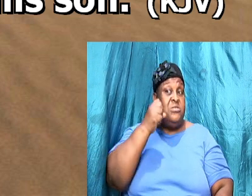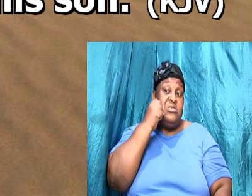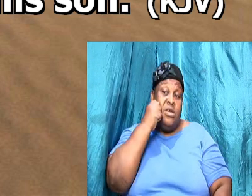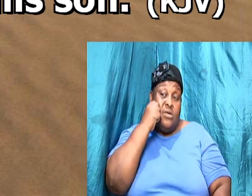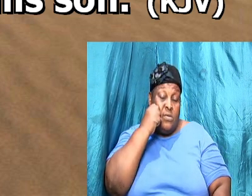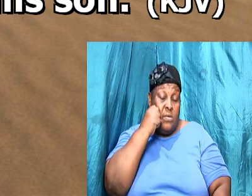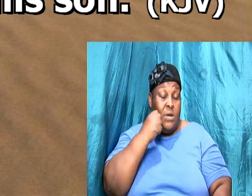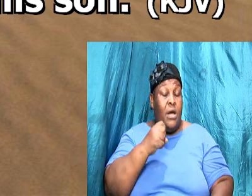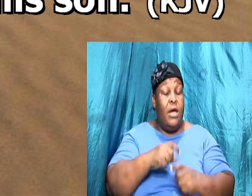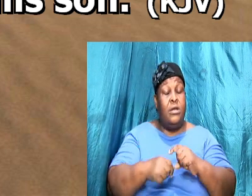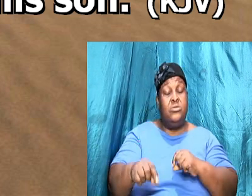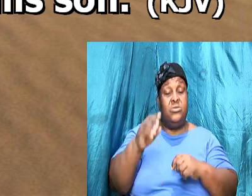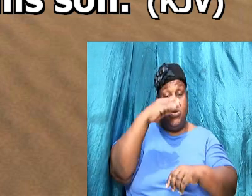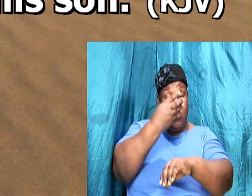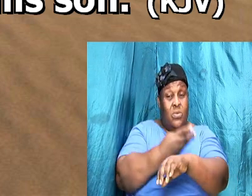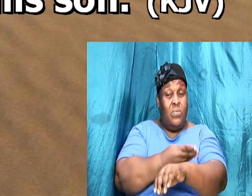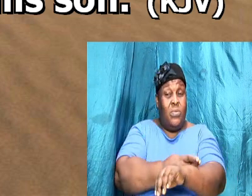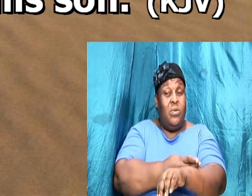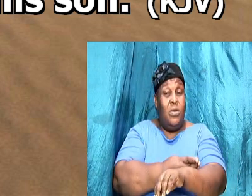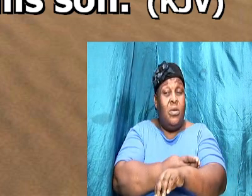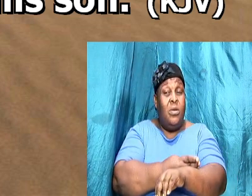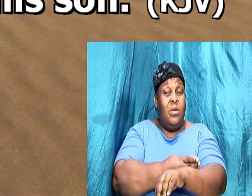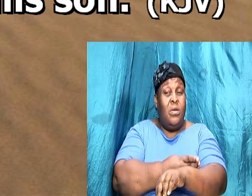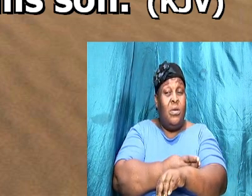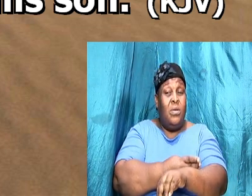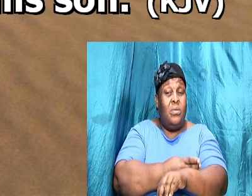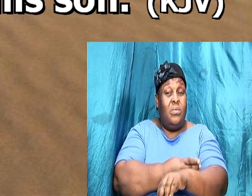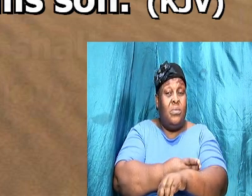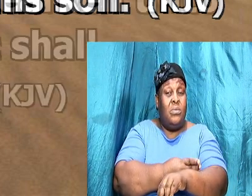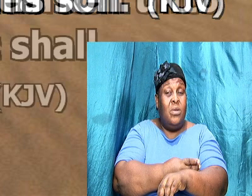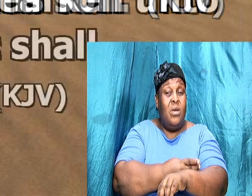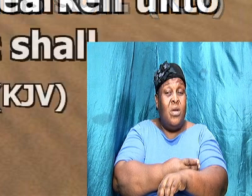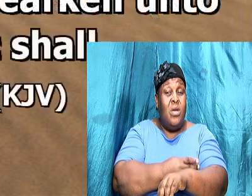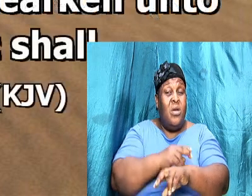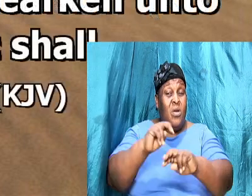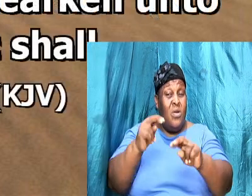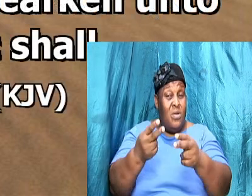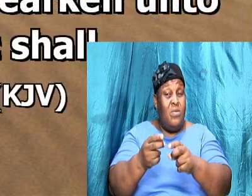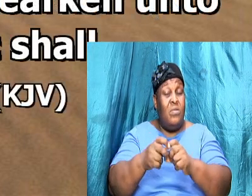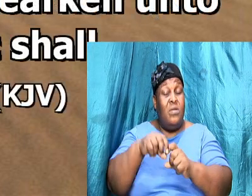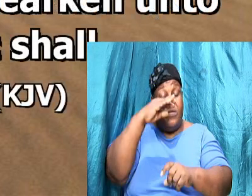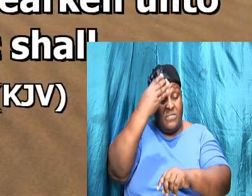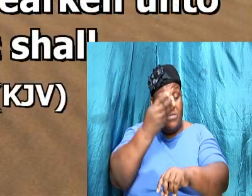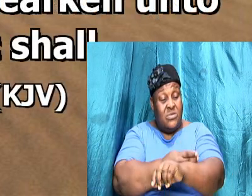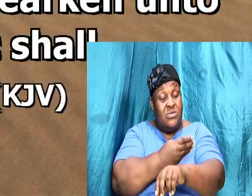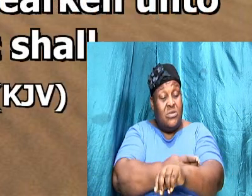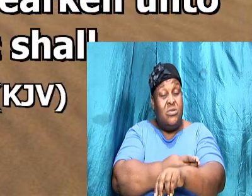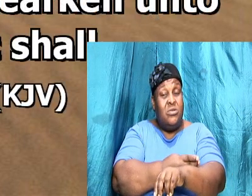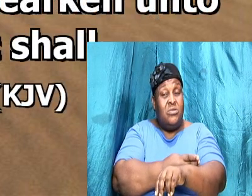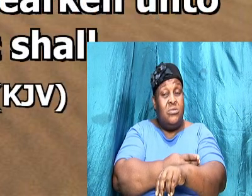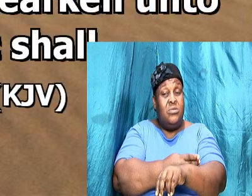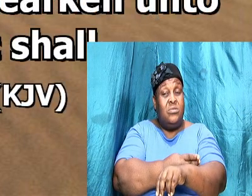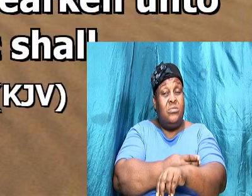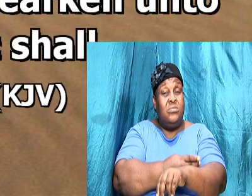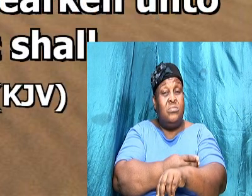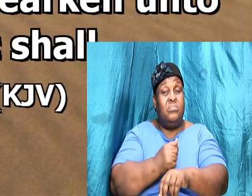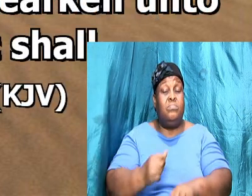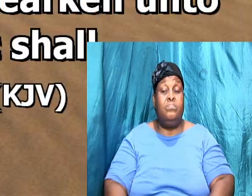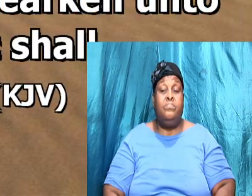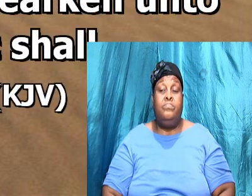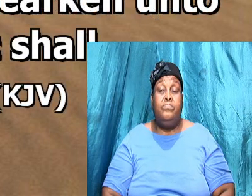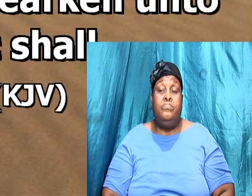Abraham's sight because of his son Ishmael and God said unto Abraham